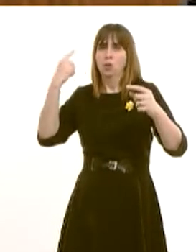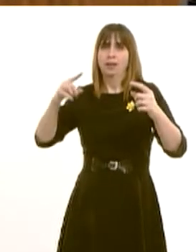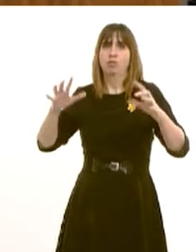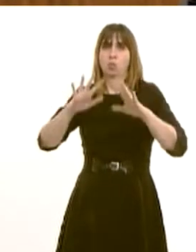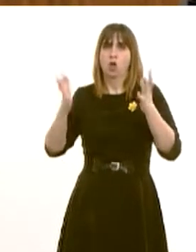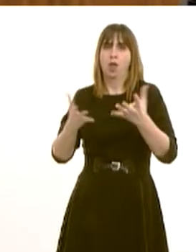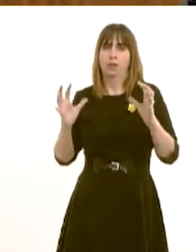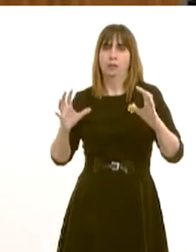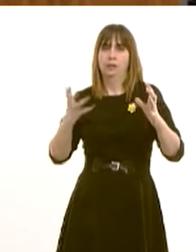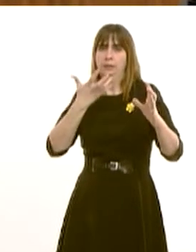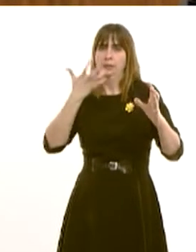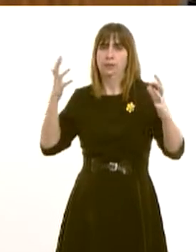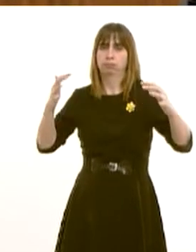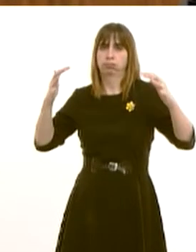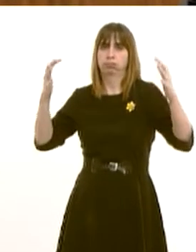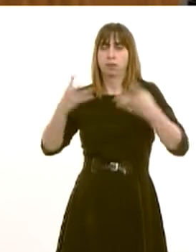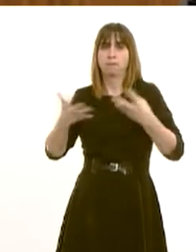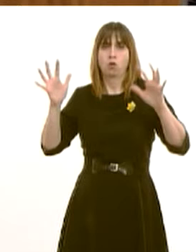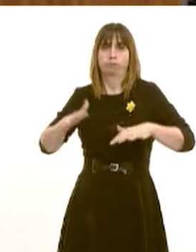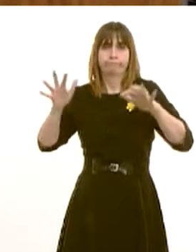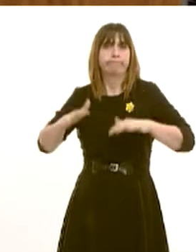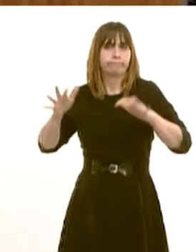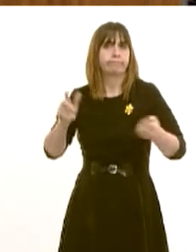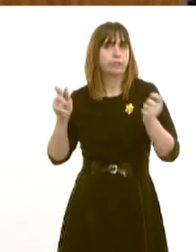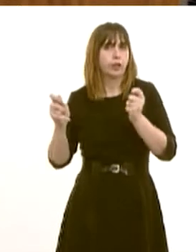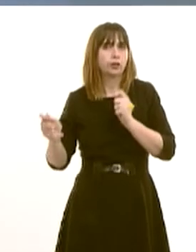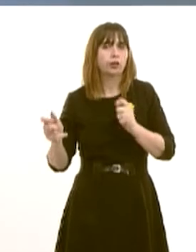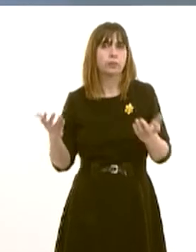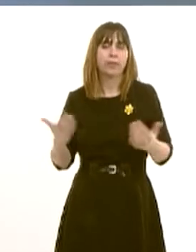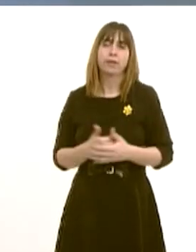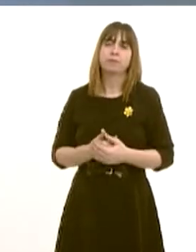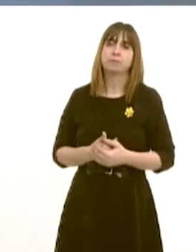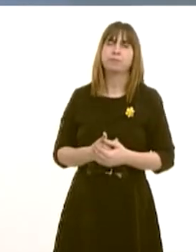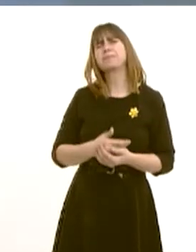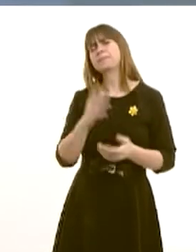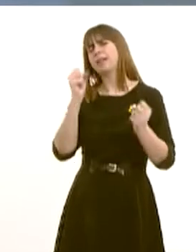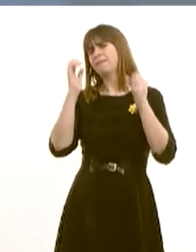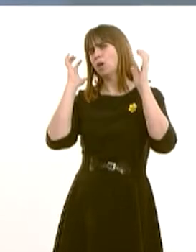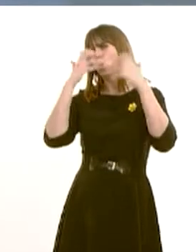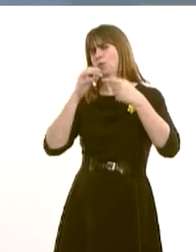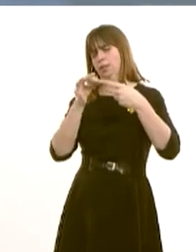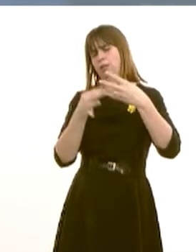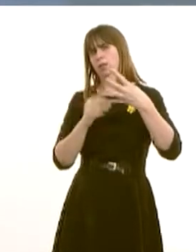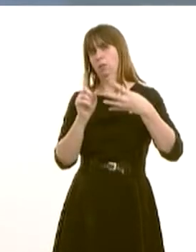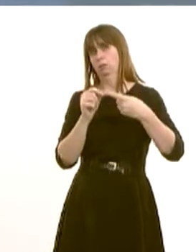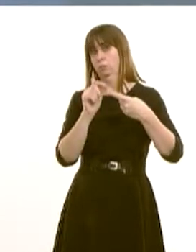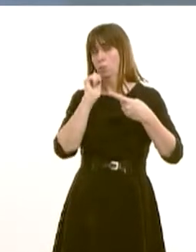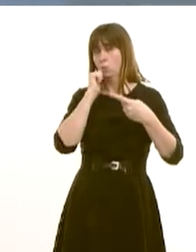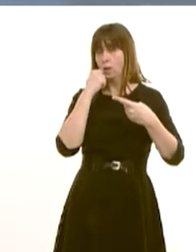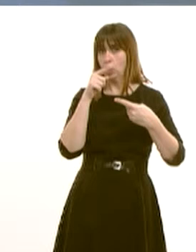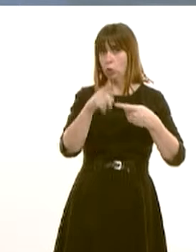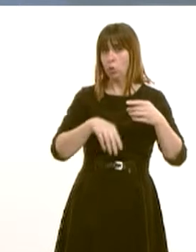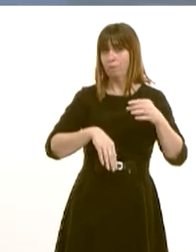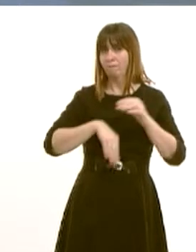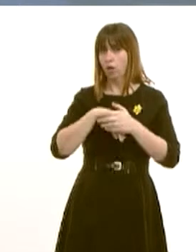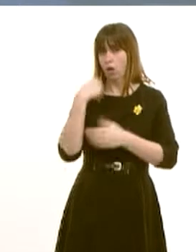Thank you for your response, Minister. Could you please clarify these areas of concern for me? That your government will give full consideration